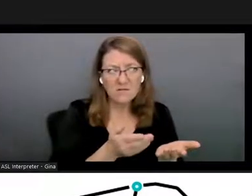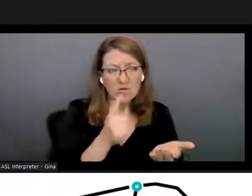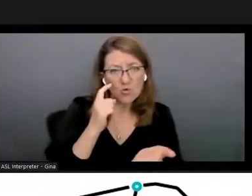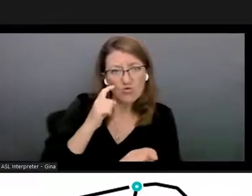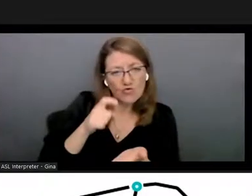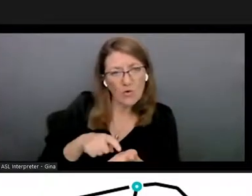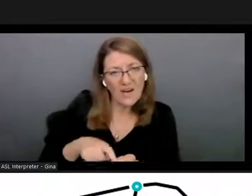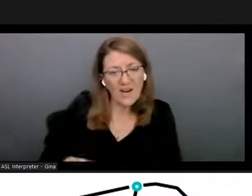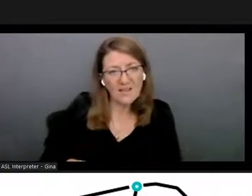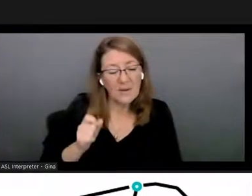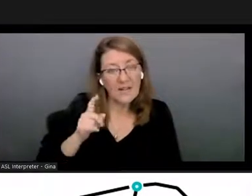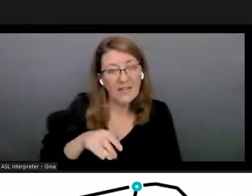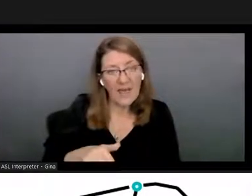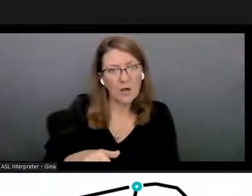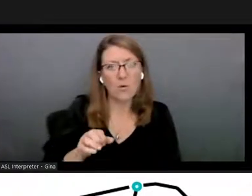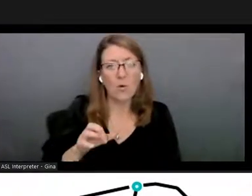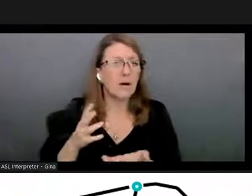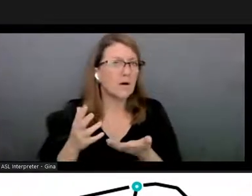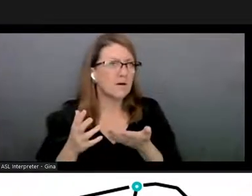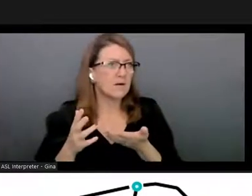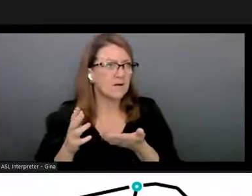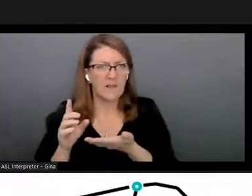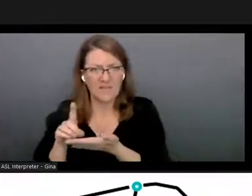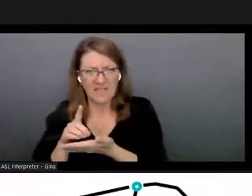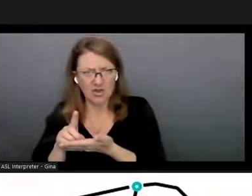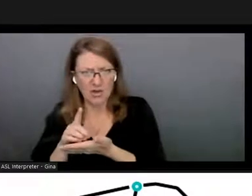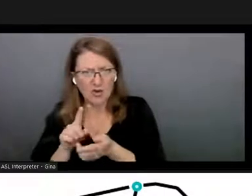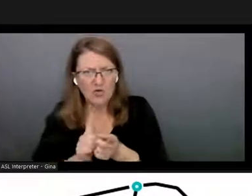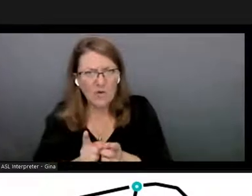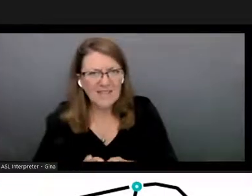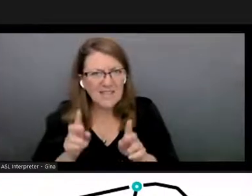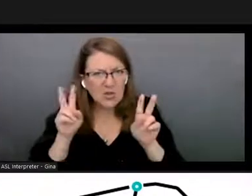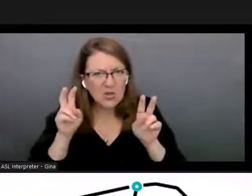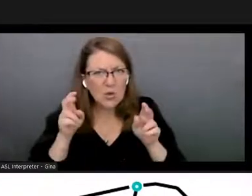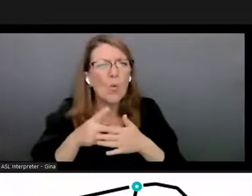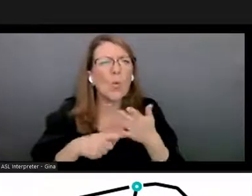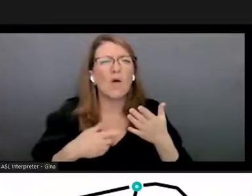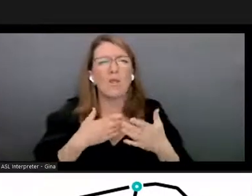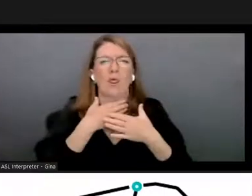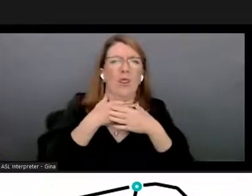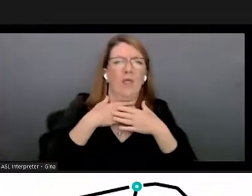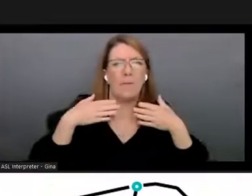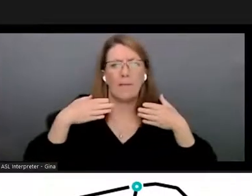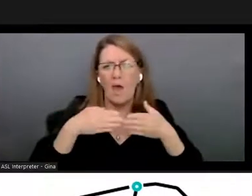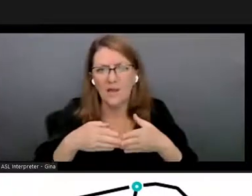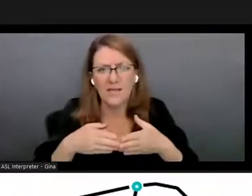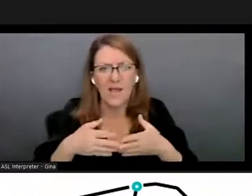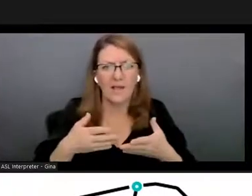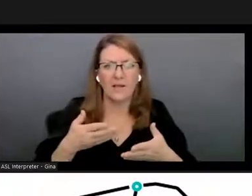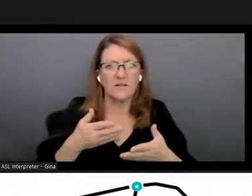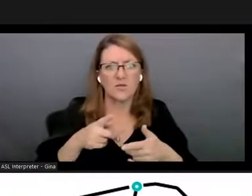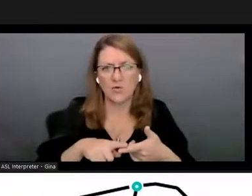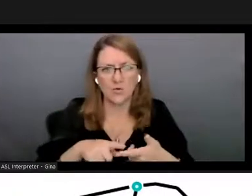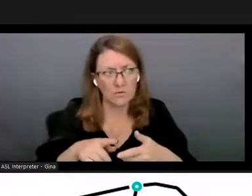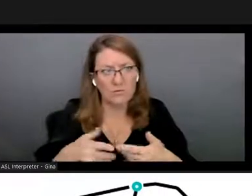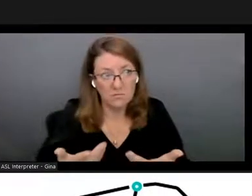uh like dictionary translation issue what's kind of the bottleneck in terms of just saying hey we have